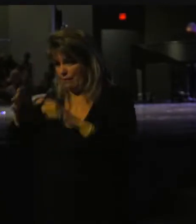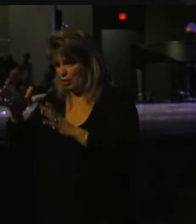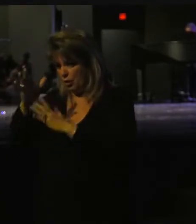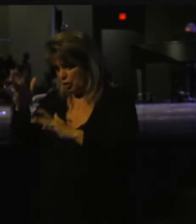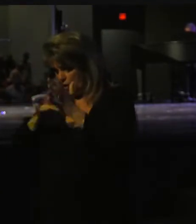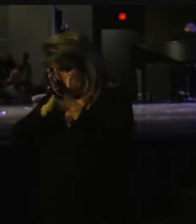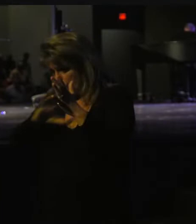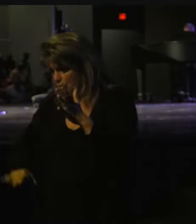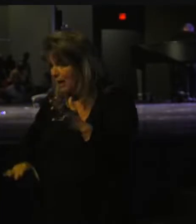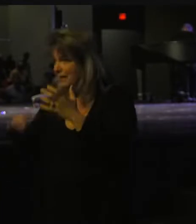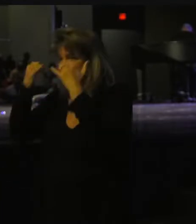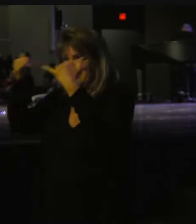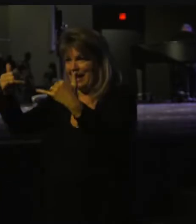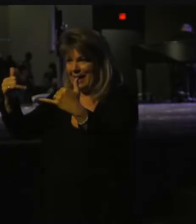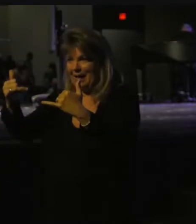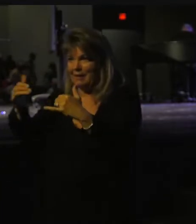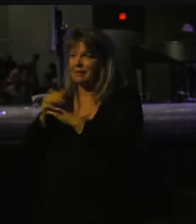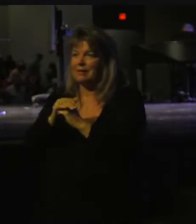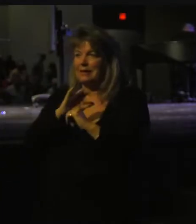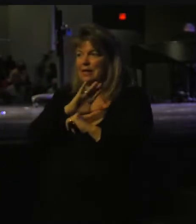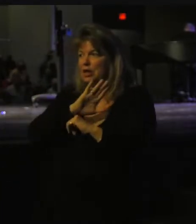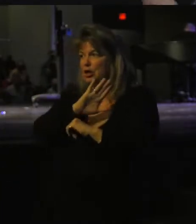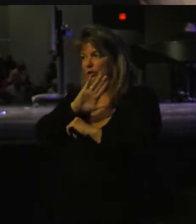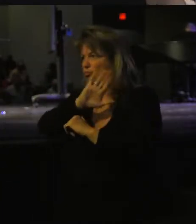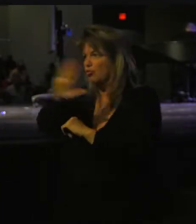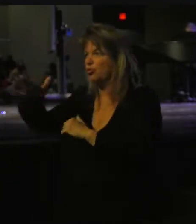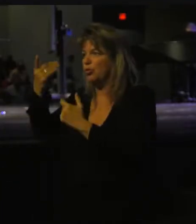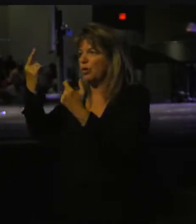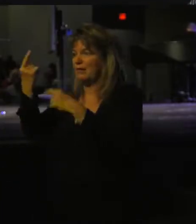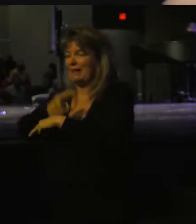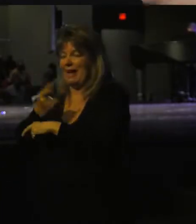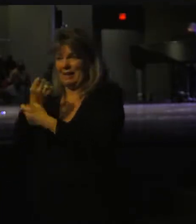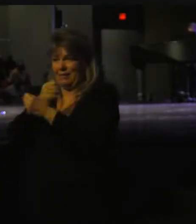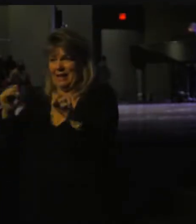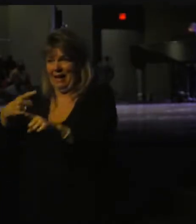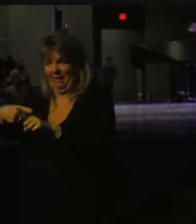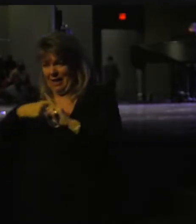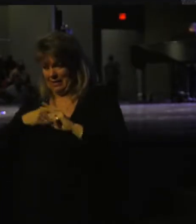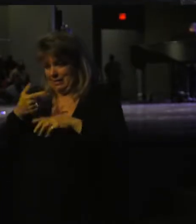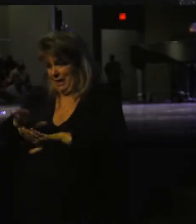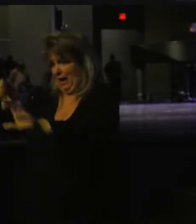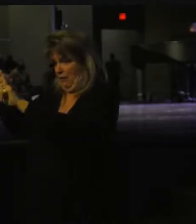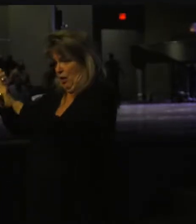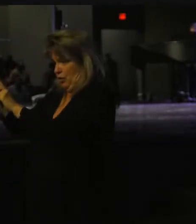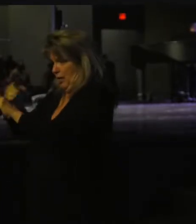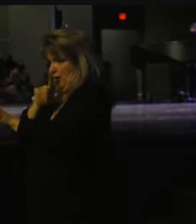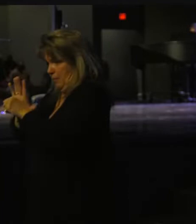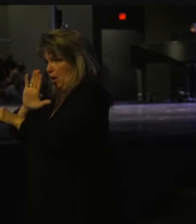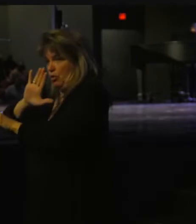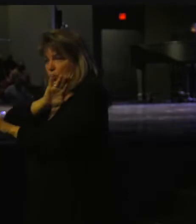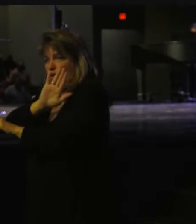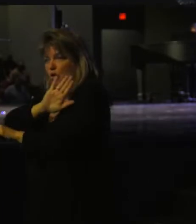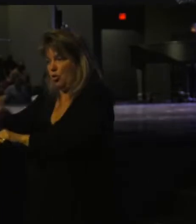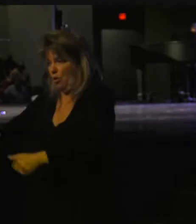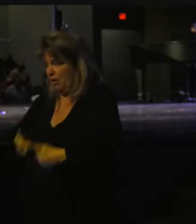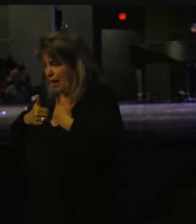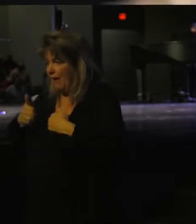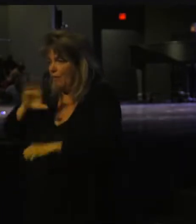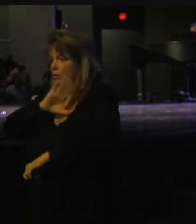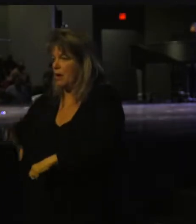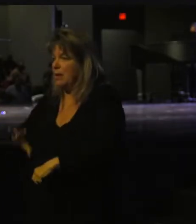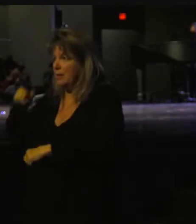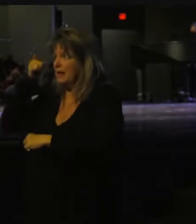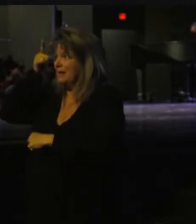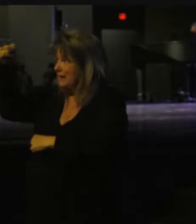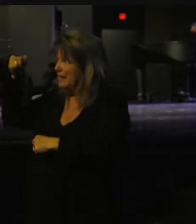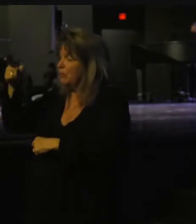Christ that today is the day of salvation. Today is the day that you sacrifice yourself and commit your life to Christ because he was the